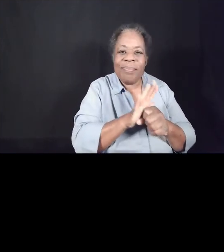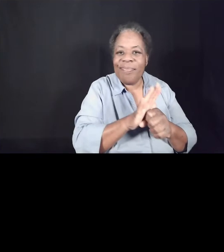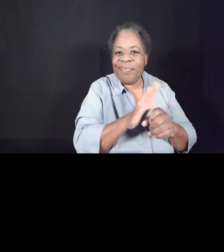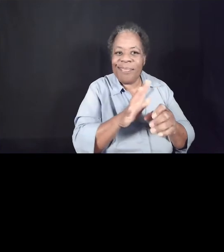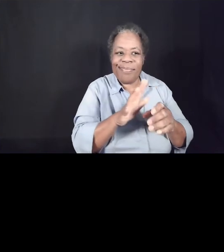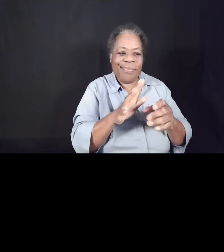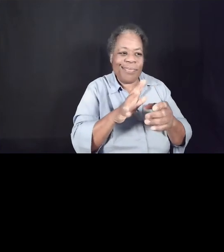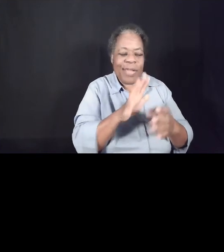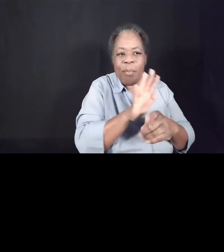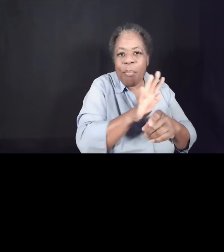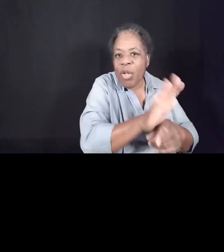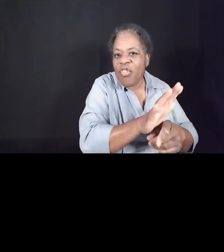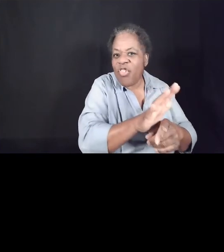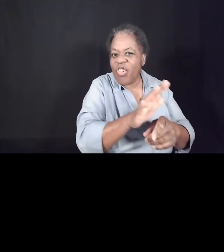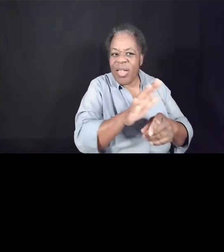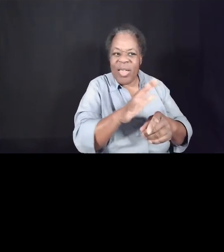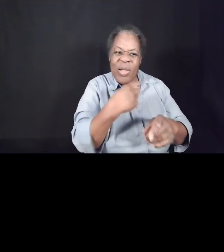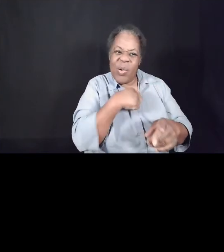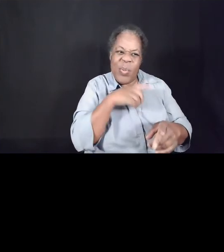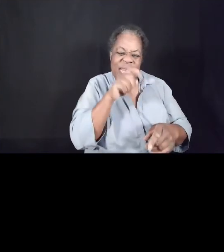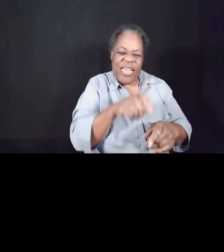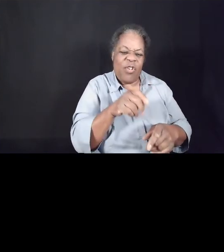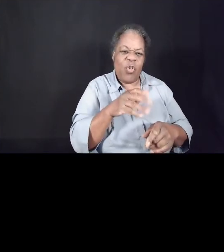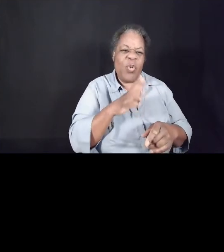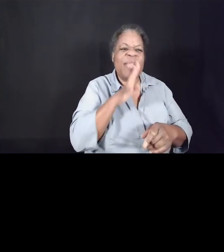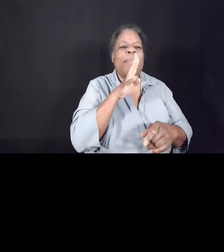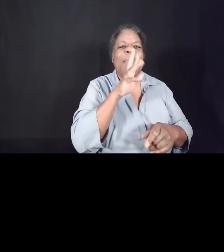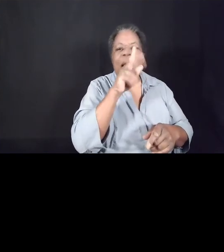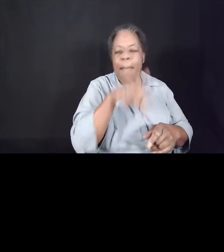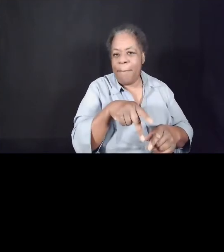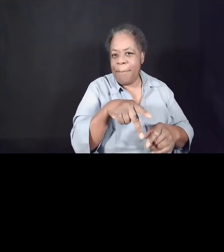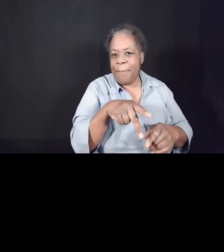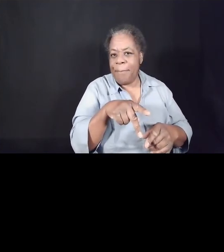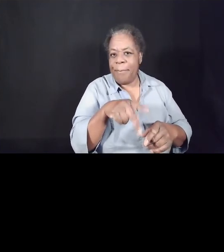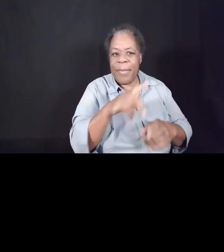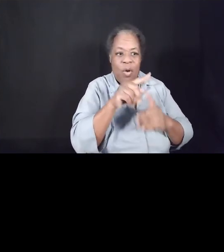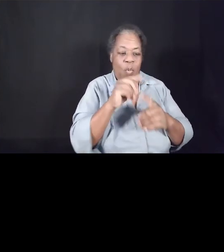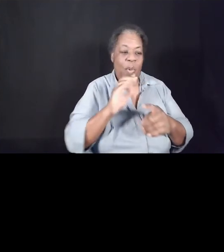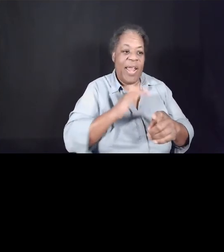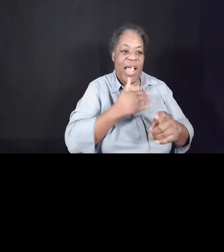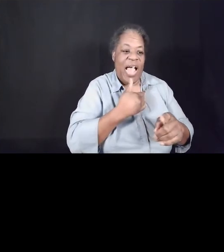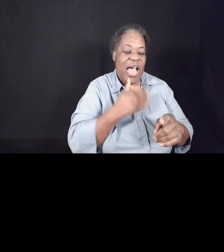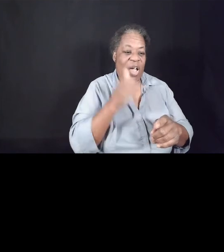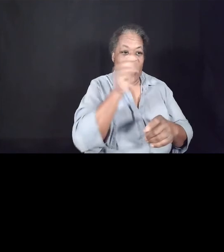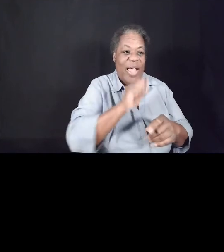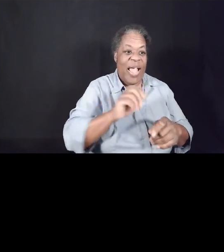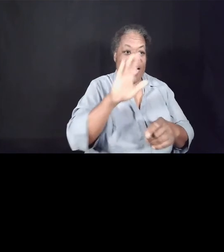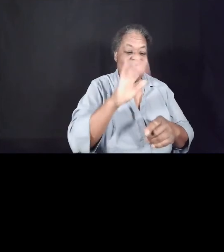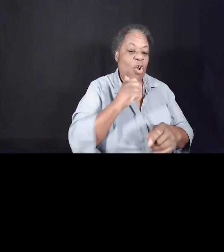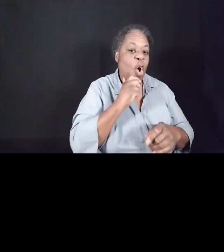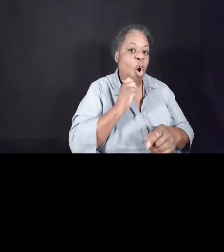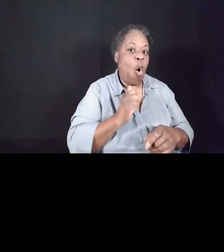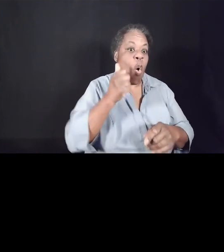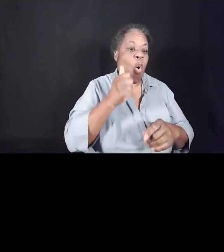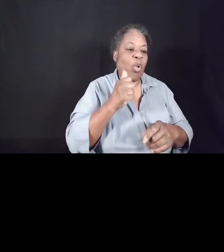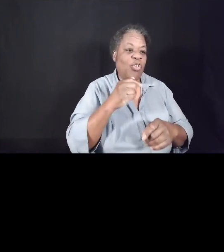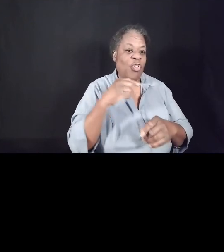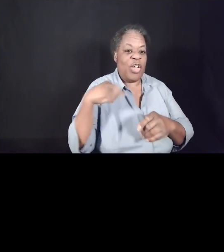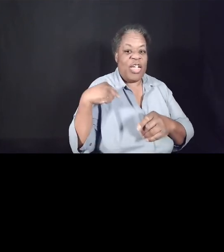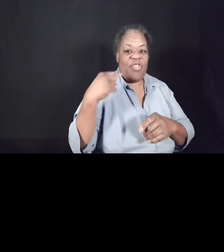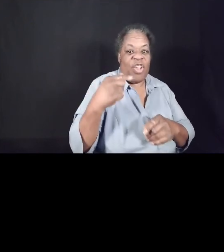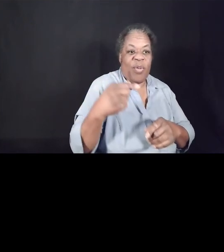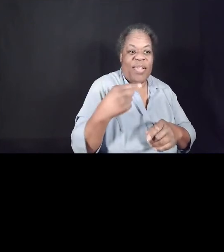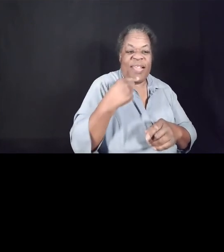to be able to speak up when our Asian generations, older generations say derogatory things